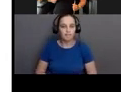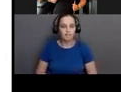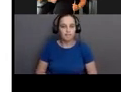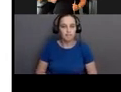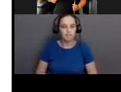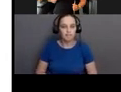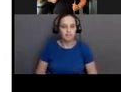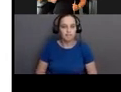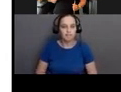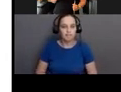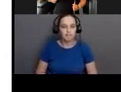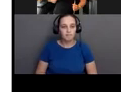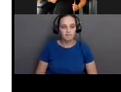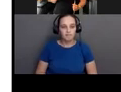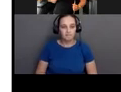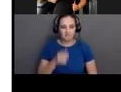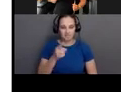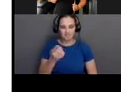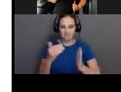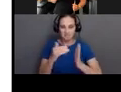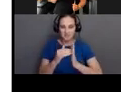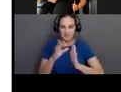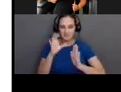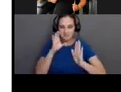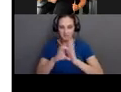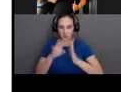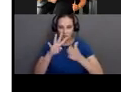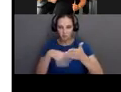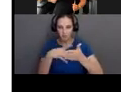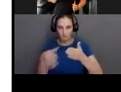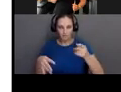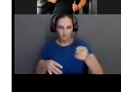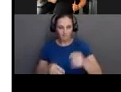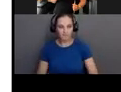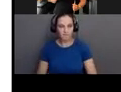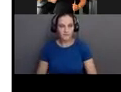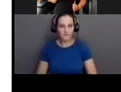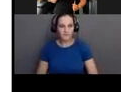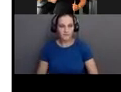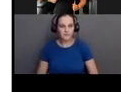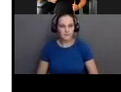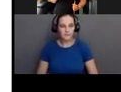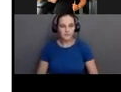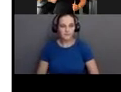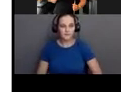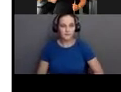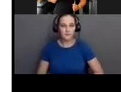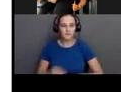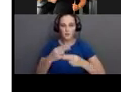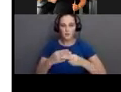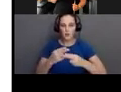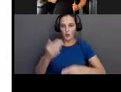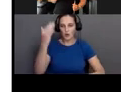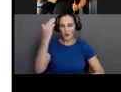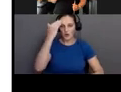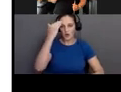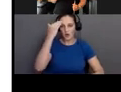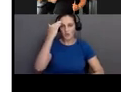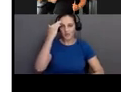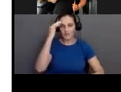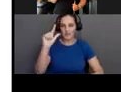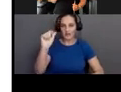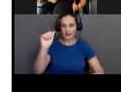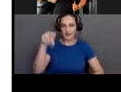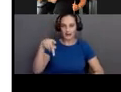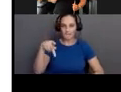So, this is another graph that just kind of goes to show what we call the knowledge gap, the CMD knowledge gap. So,